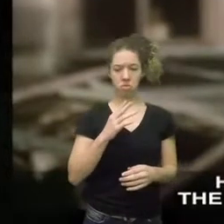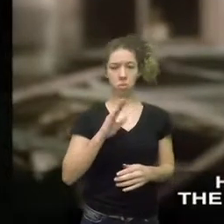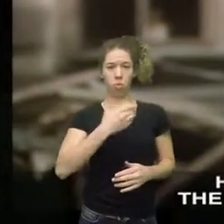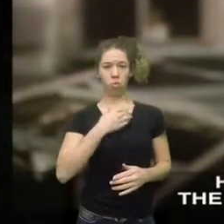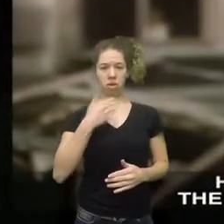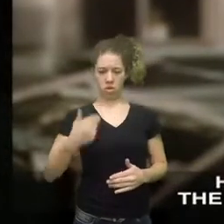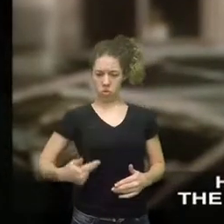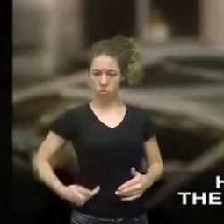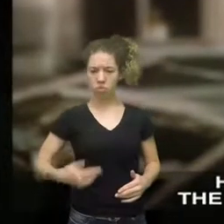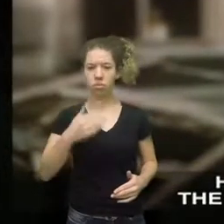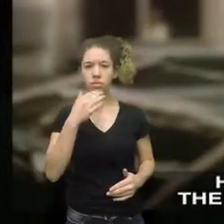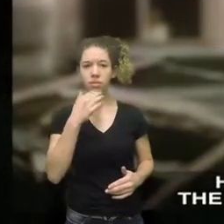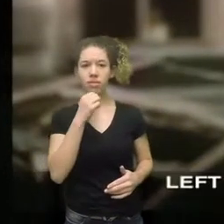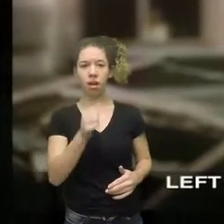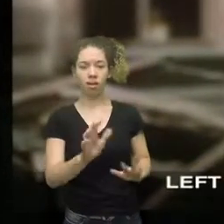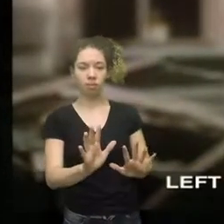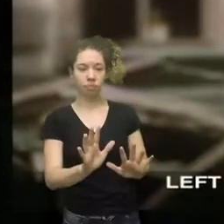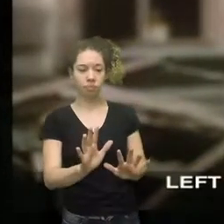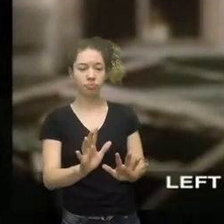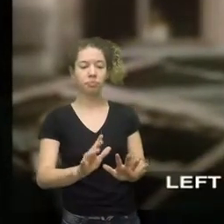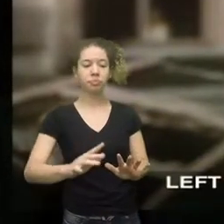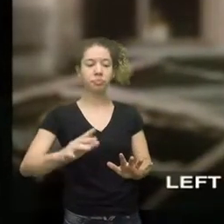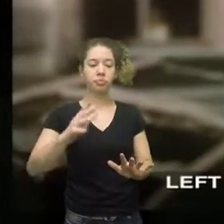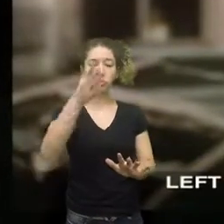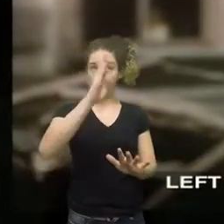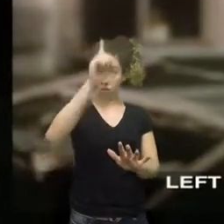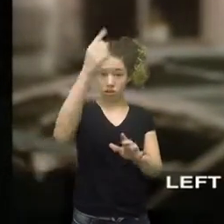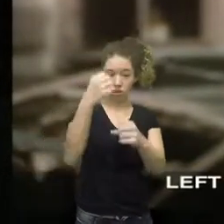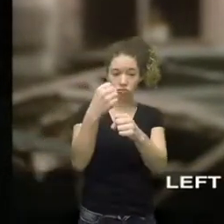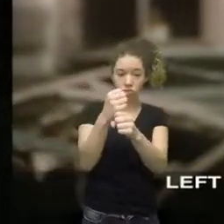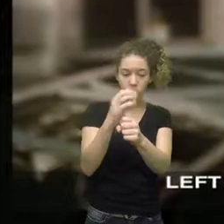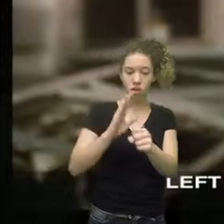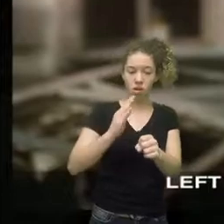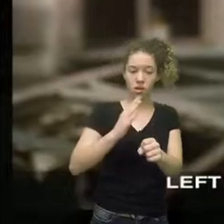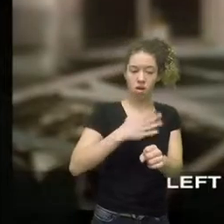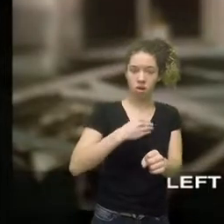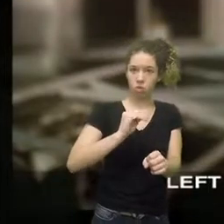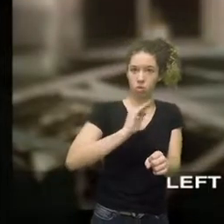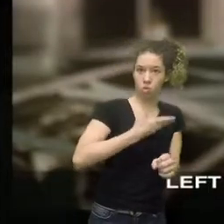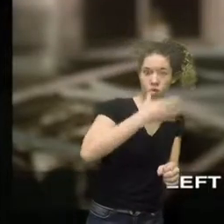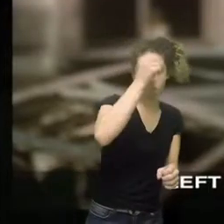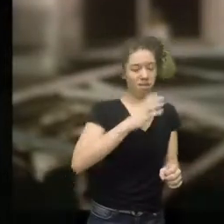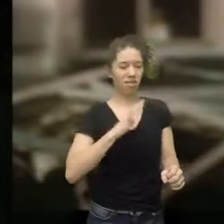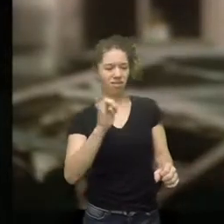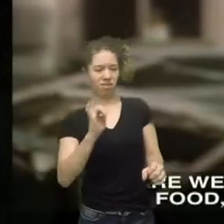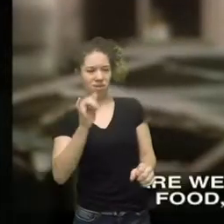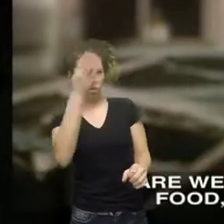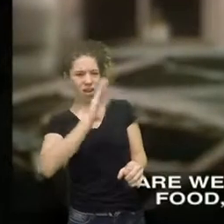Has the God who made the white man and the black left any record declaring us a different species?